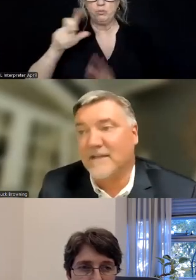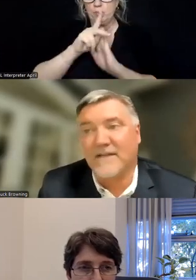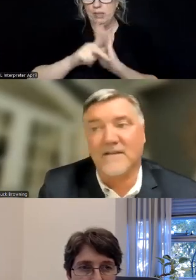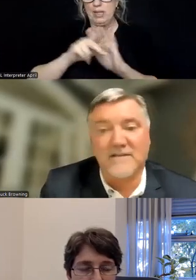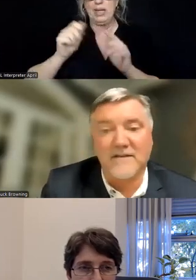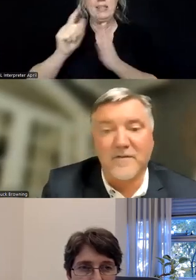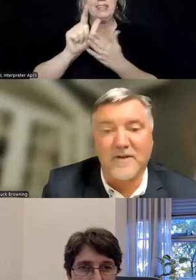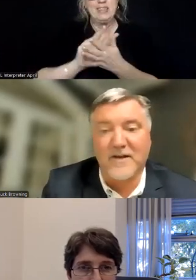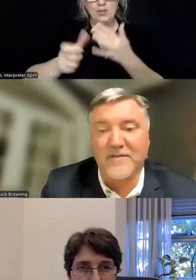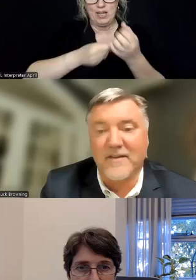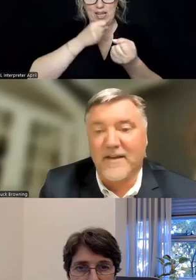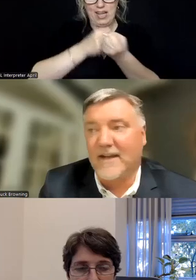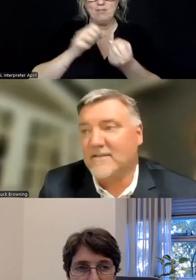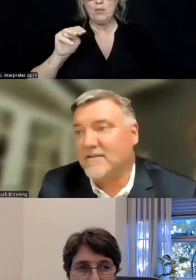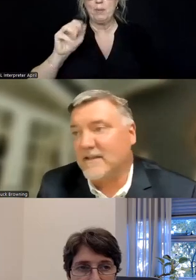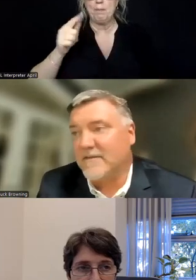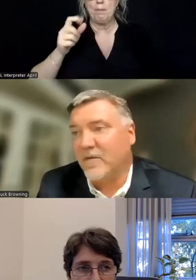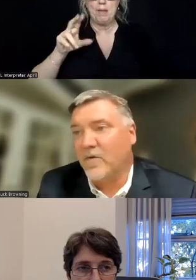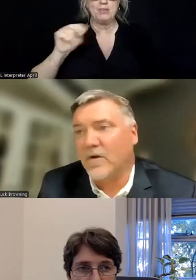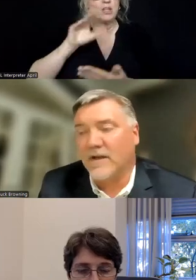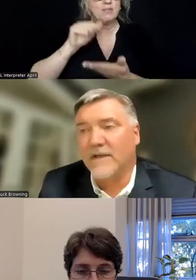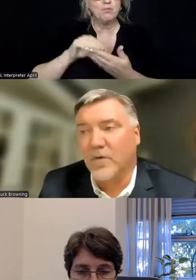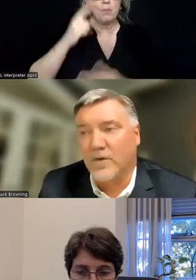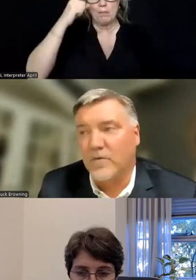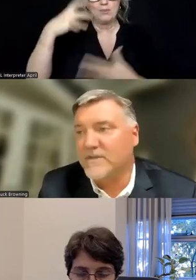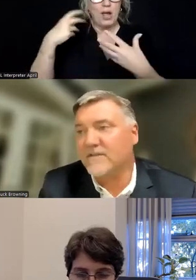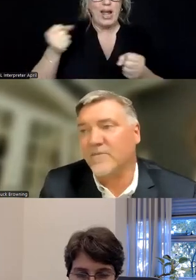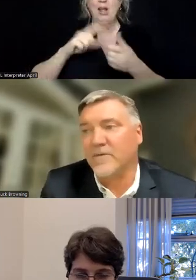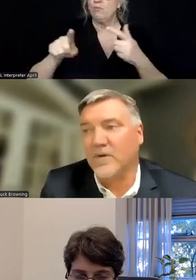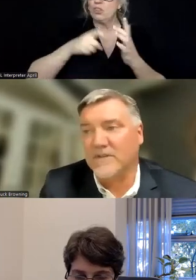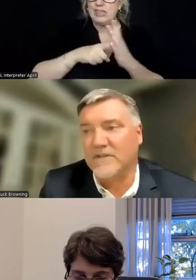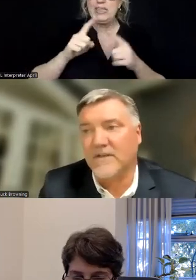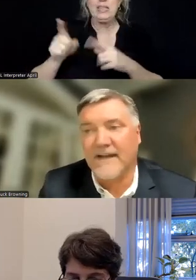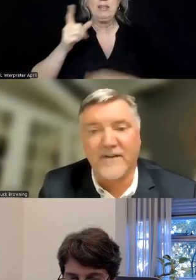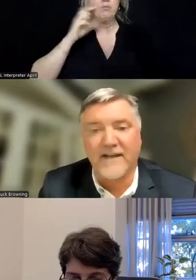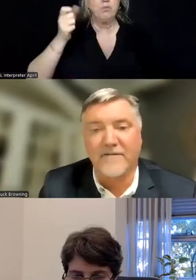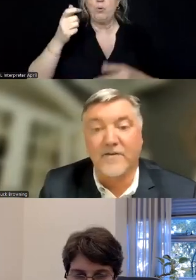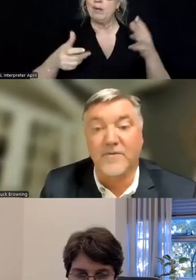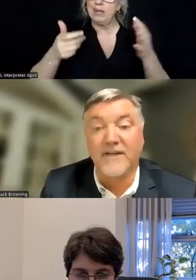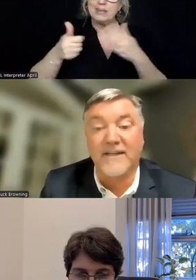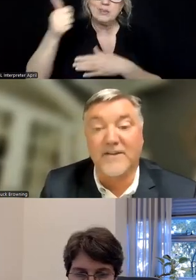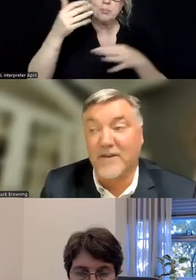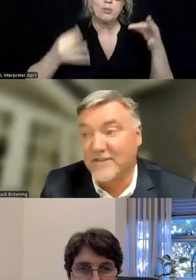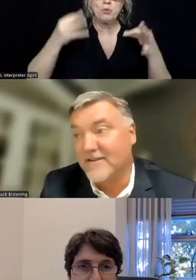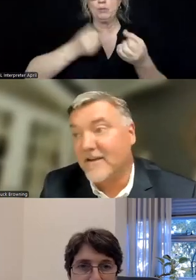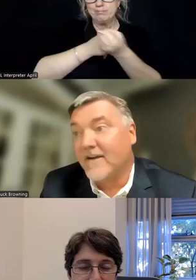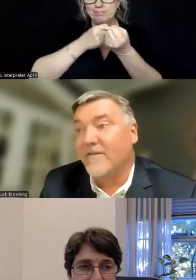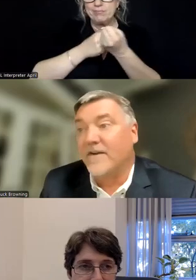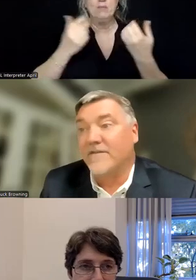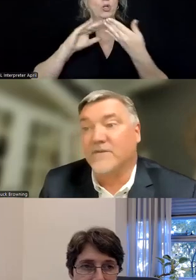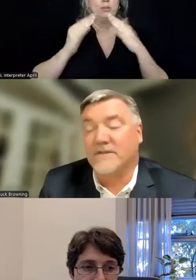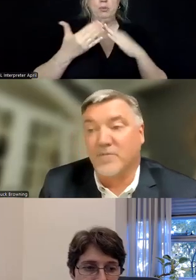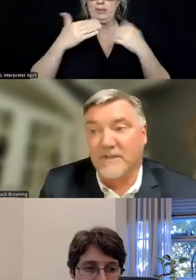advocacy at the Bazelon Center for Mental Health and has done significant work on a key role in a Homestead Supreme Court decision advocating for community integration